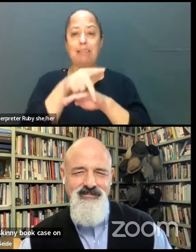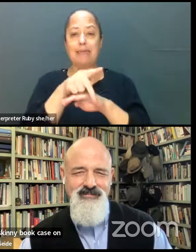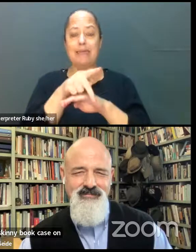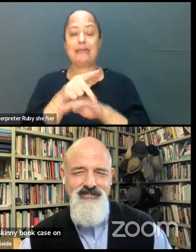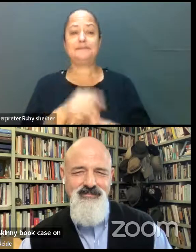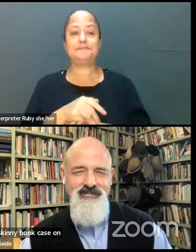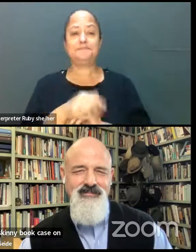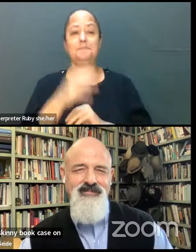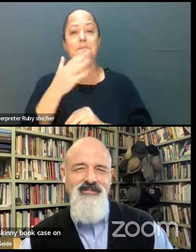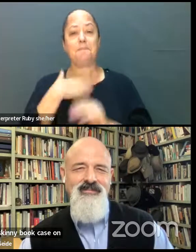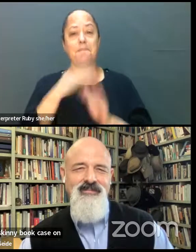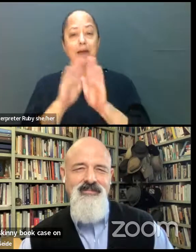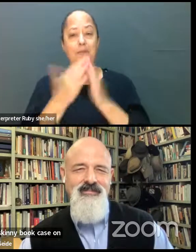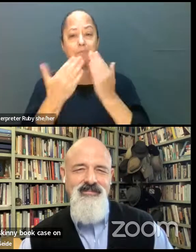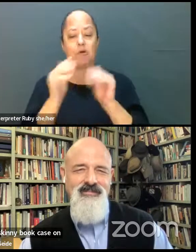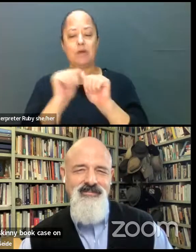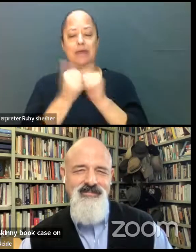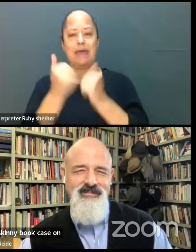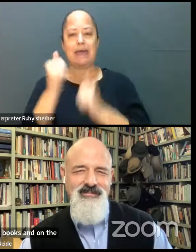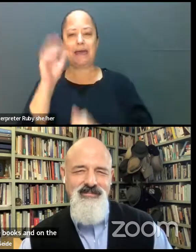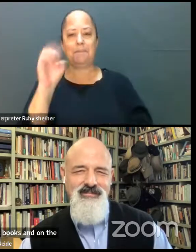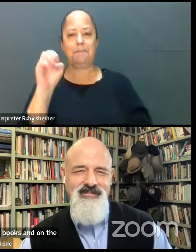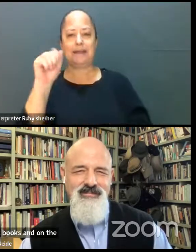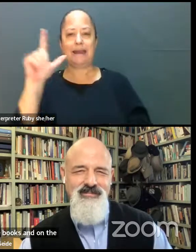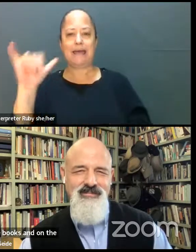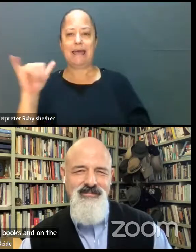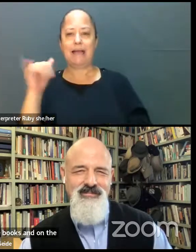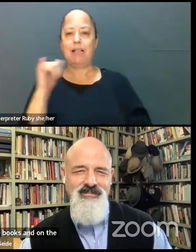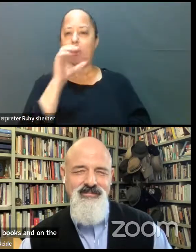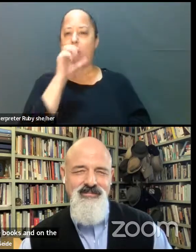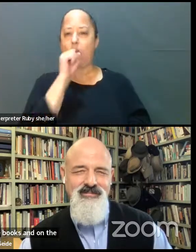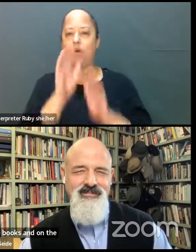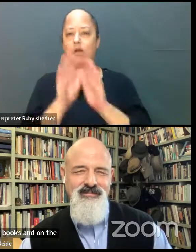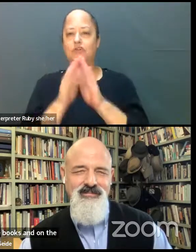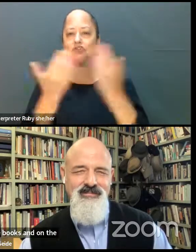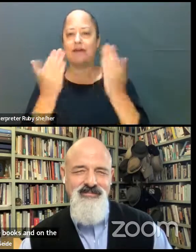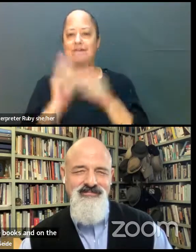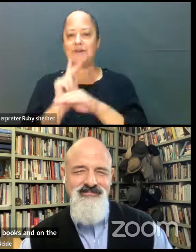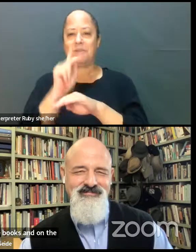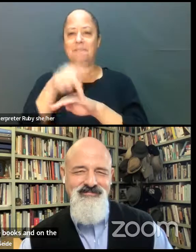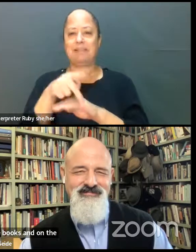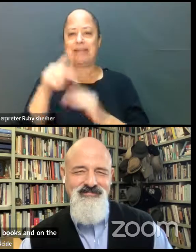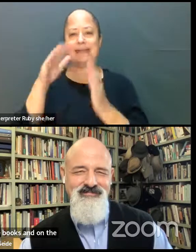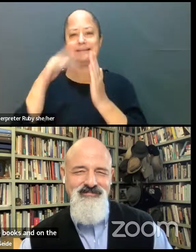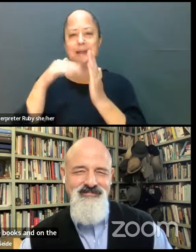my book, How to Be an Ally, an orange cover and some plants and a painting.